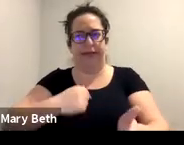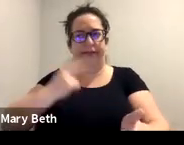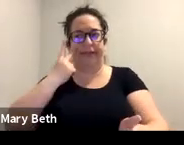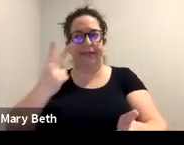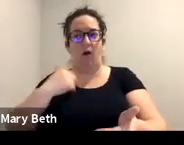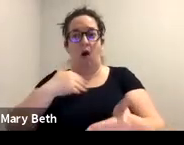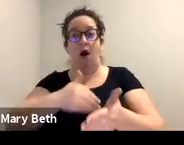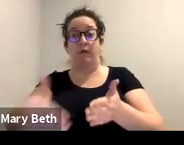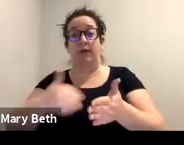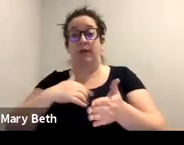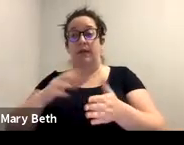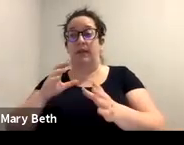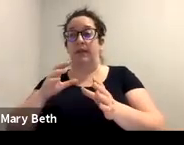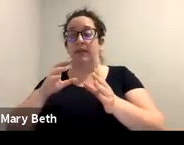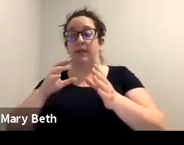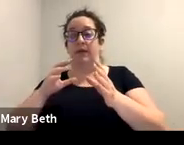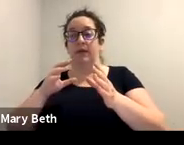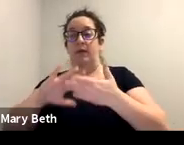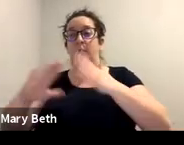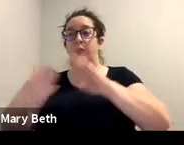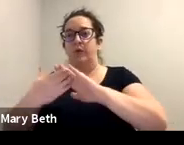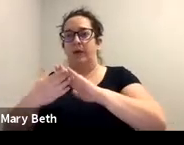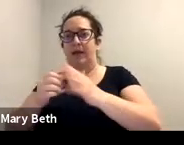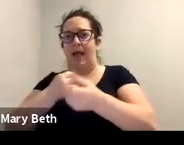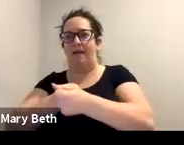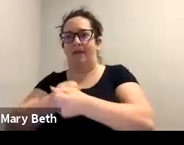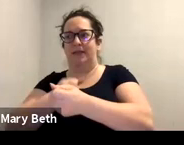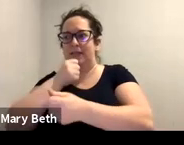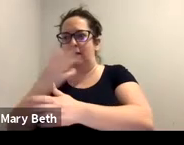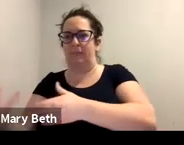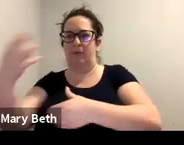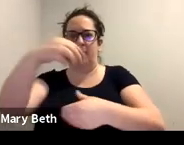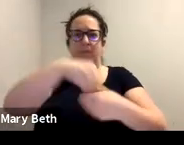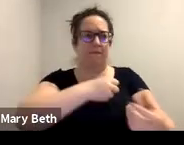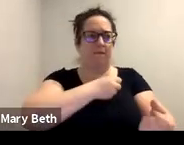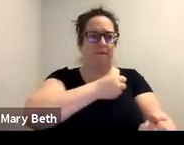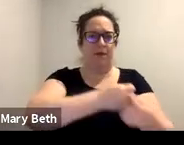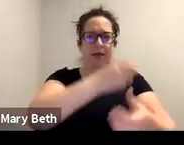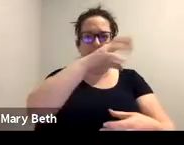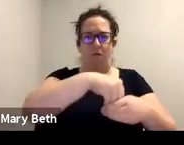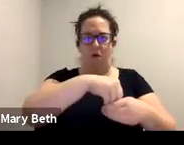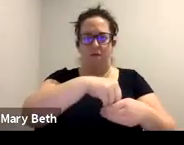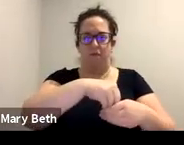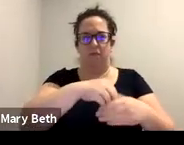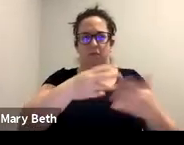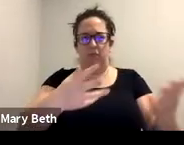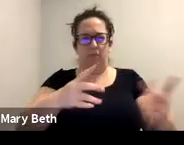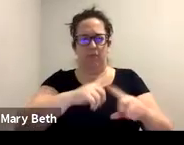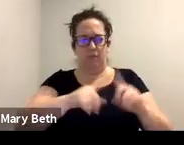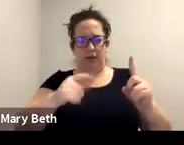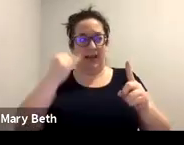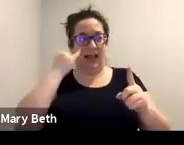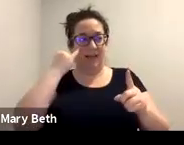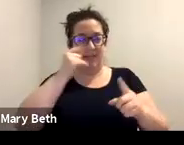And that's okay, but I would really, really recommend when you're working with a student survivor to talk to them. Do they have a campus